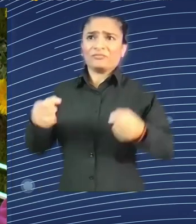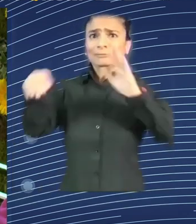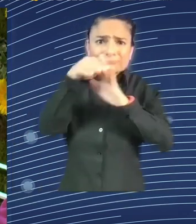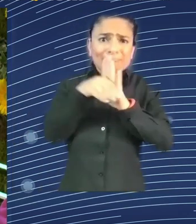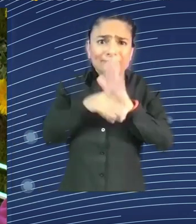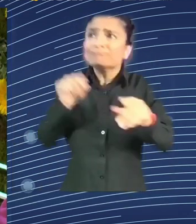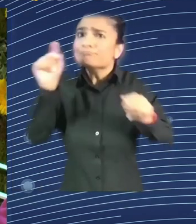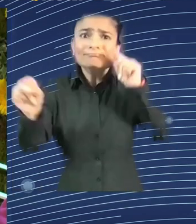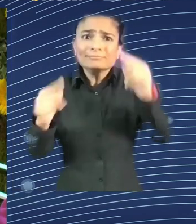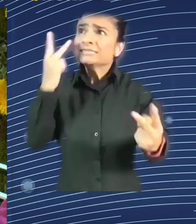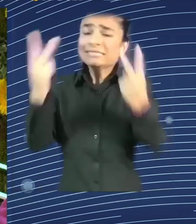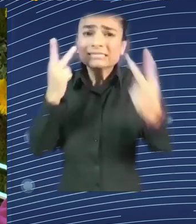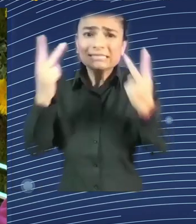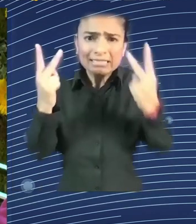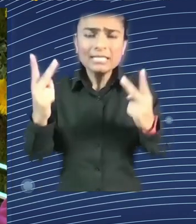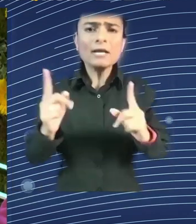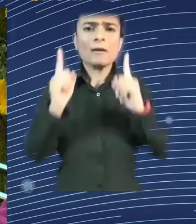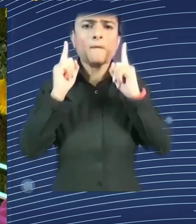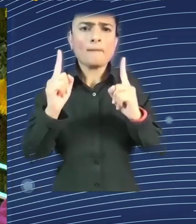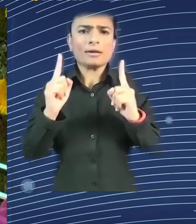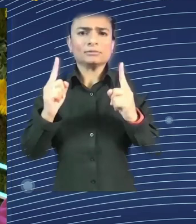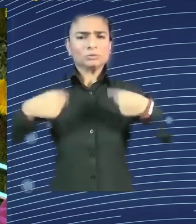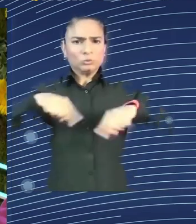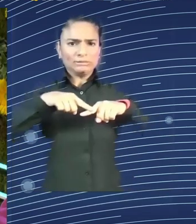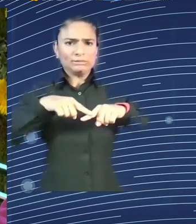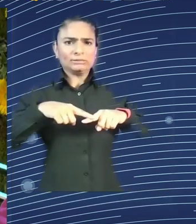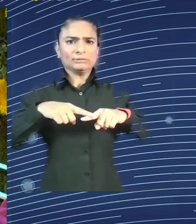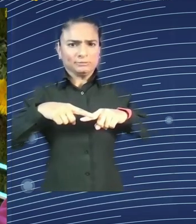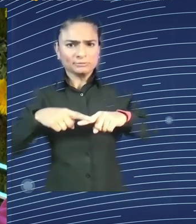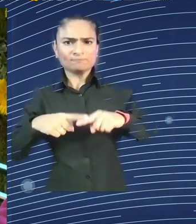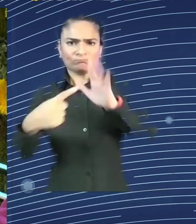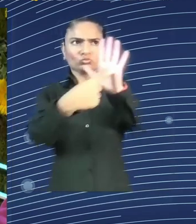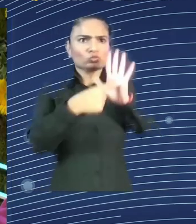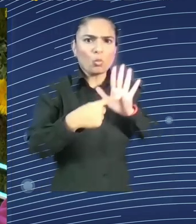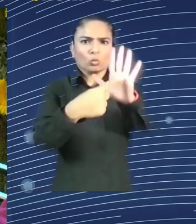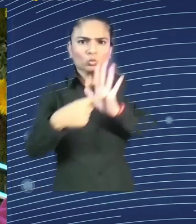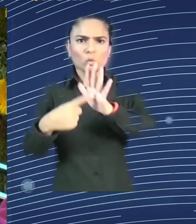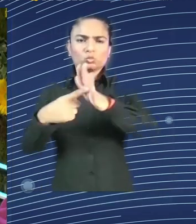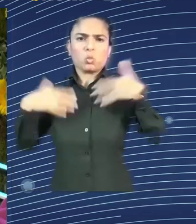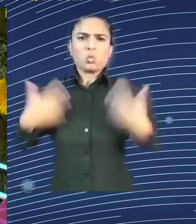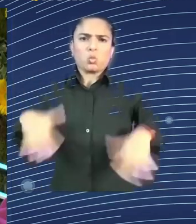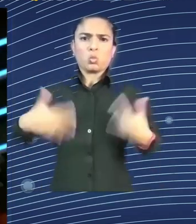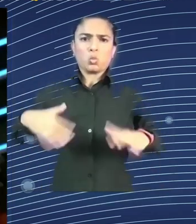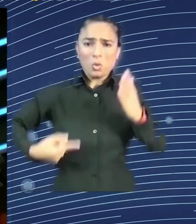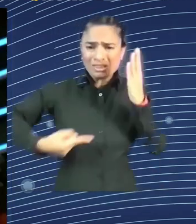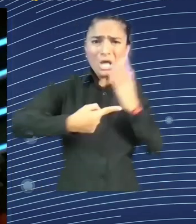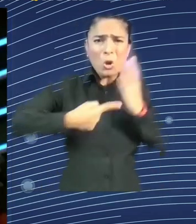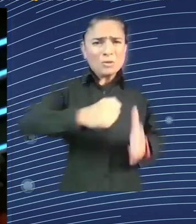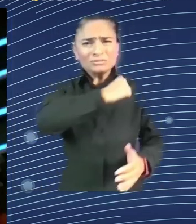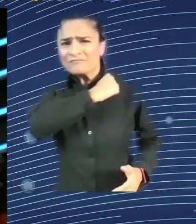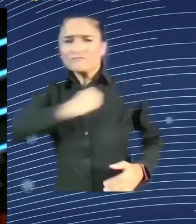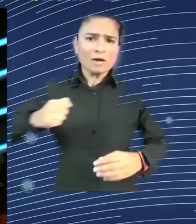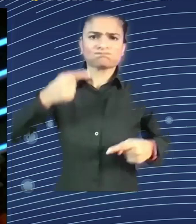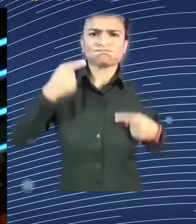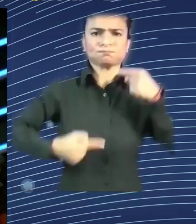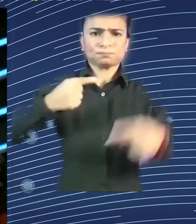decision taking process that requires time, how are you keeping up as regulators? Well, it's a lot of work, I